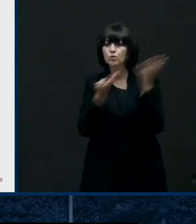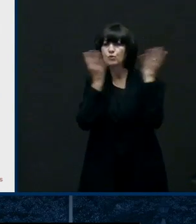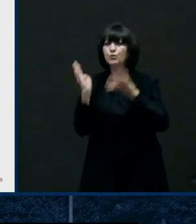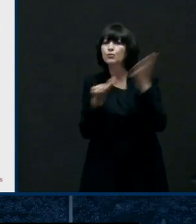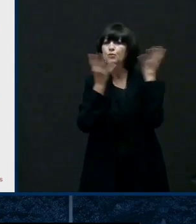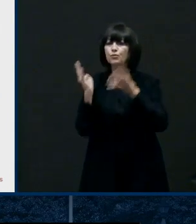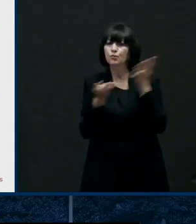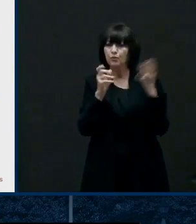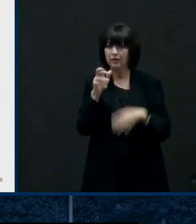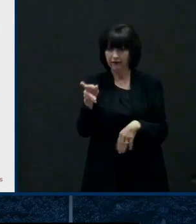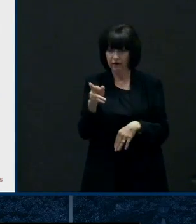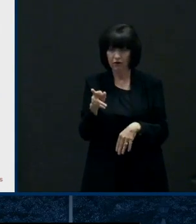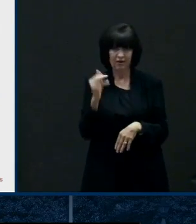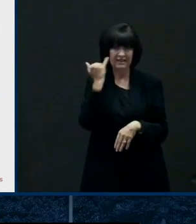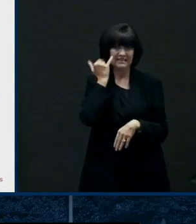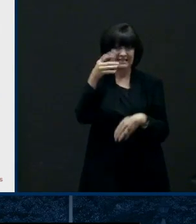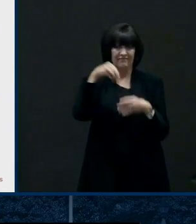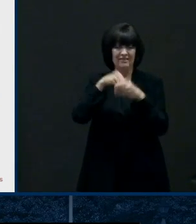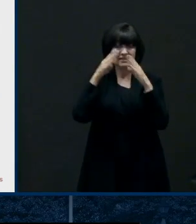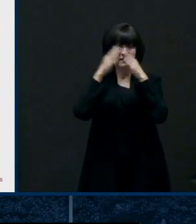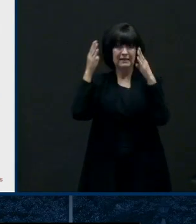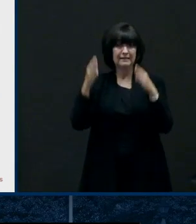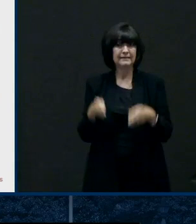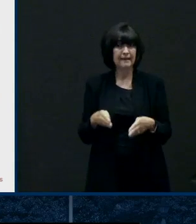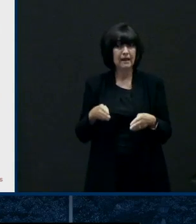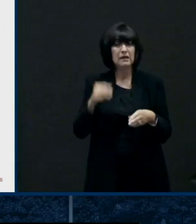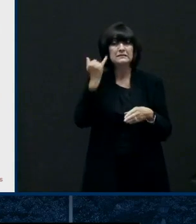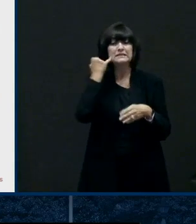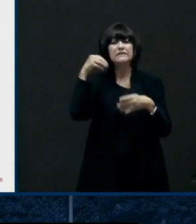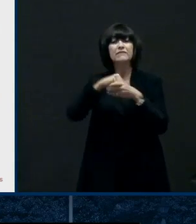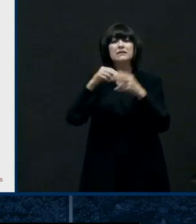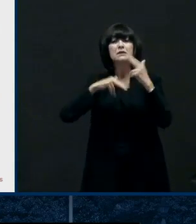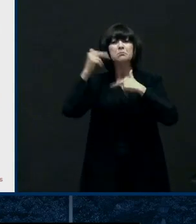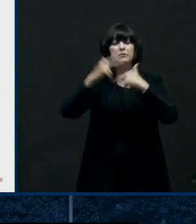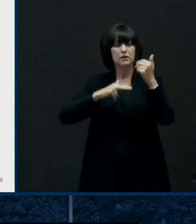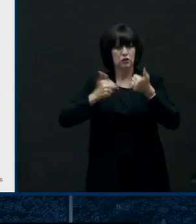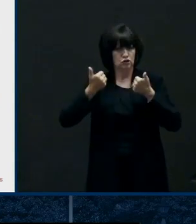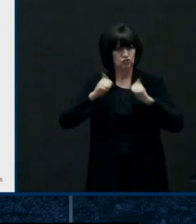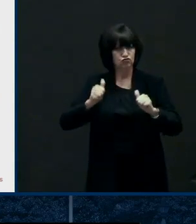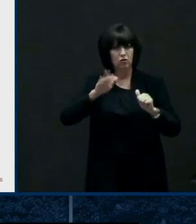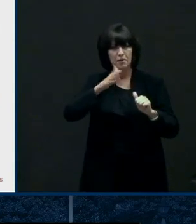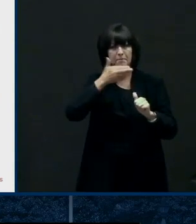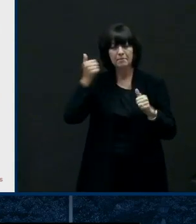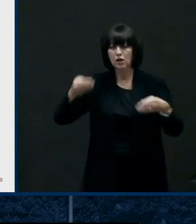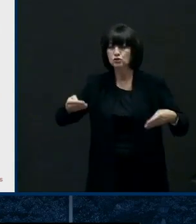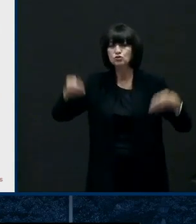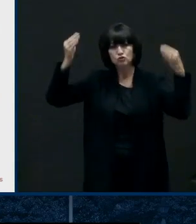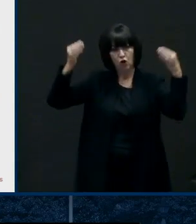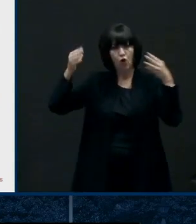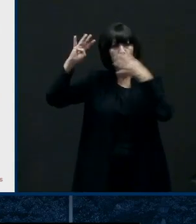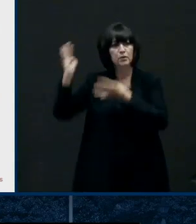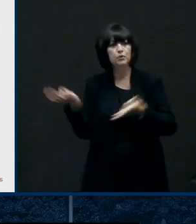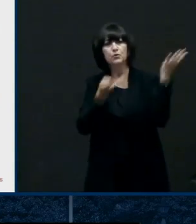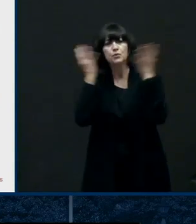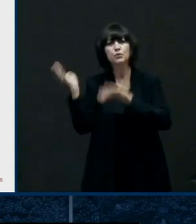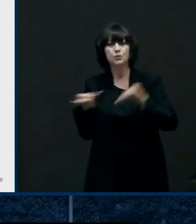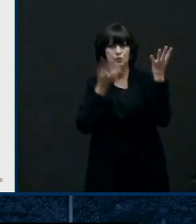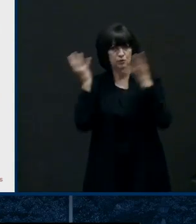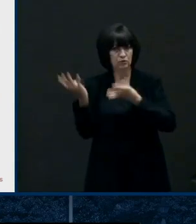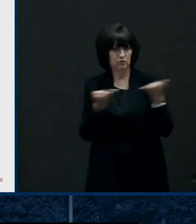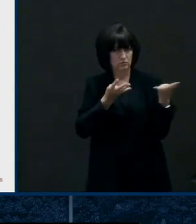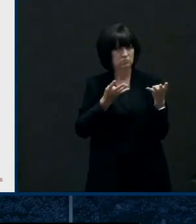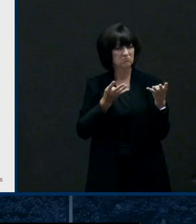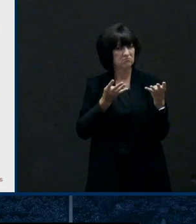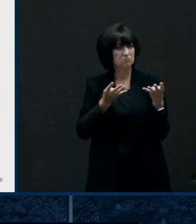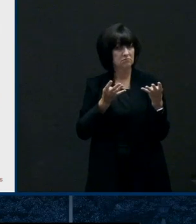and doors while indoors please do so um but very importantly use outdoor spaces as much